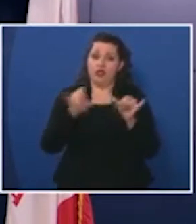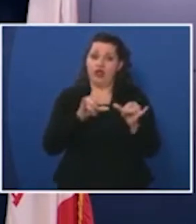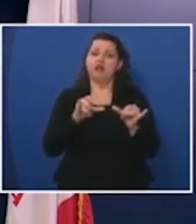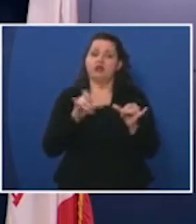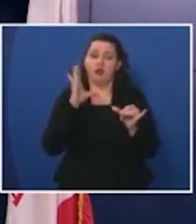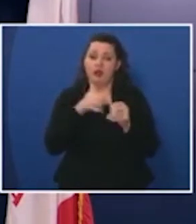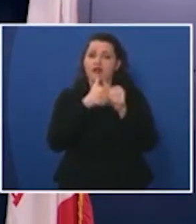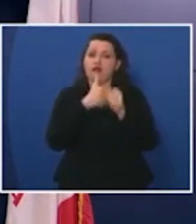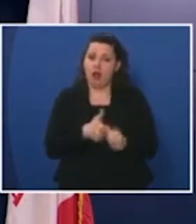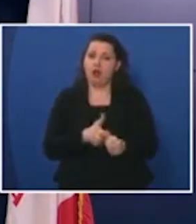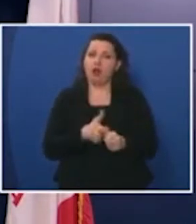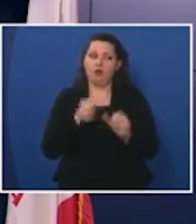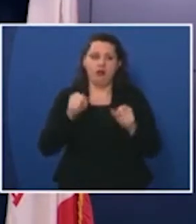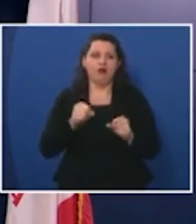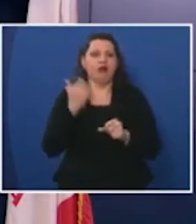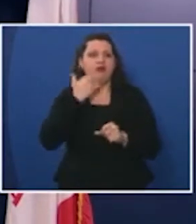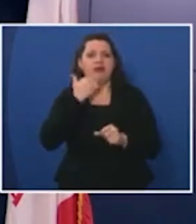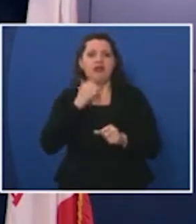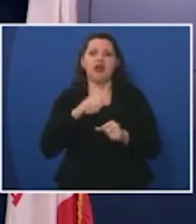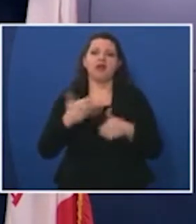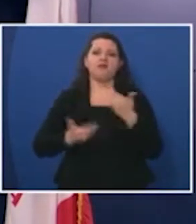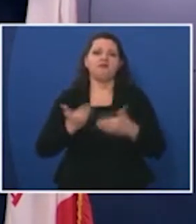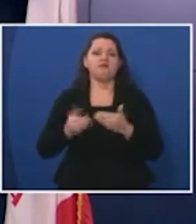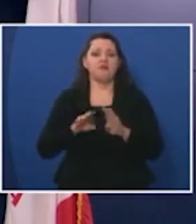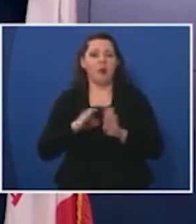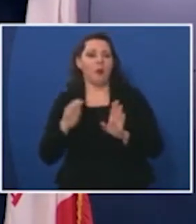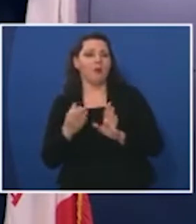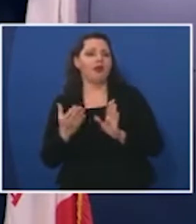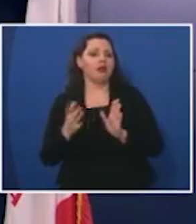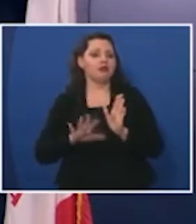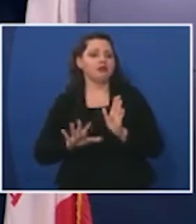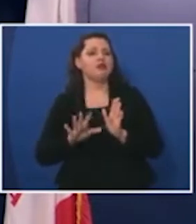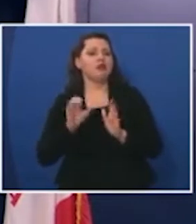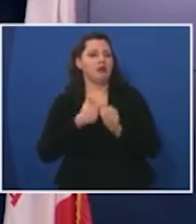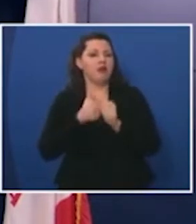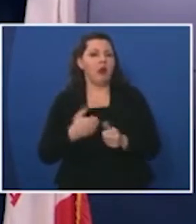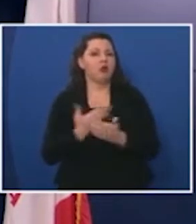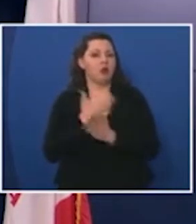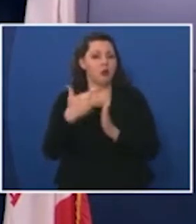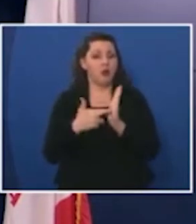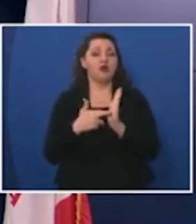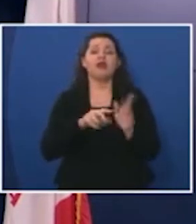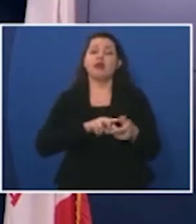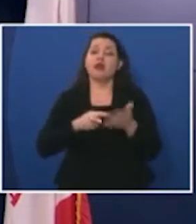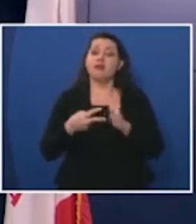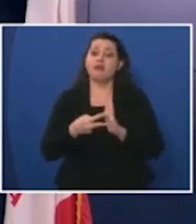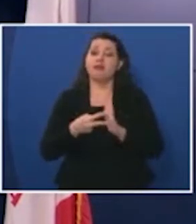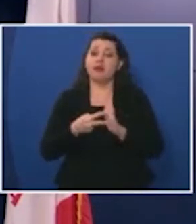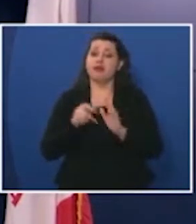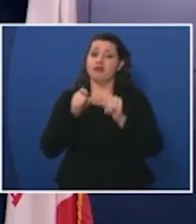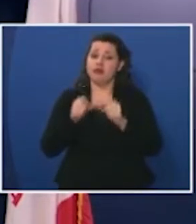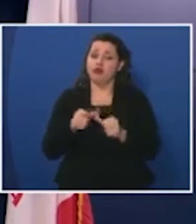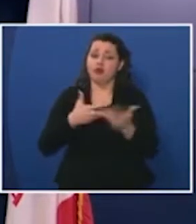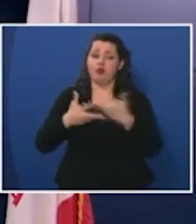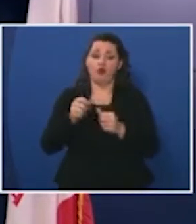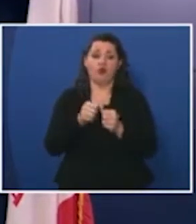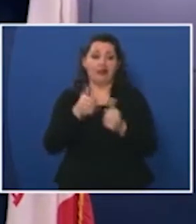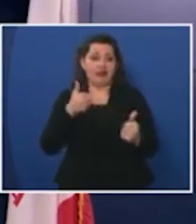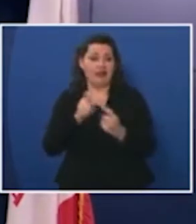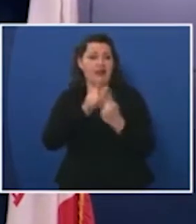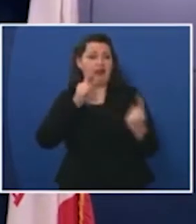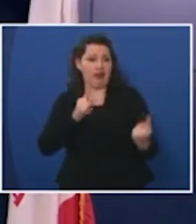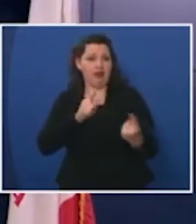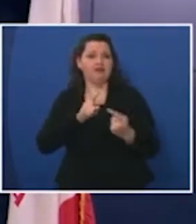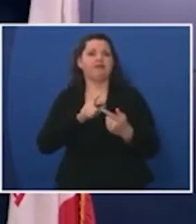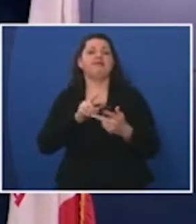resume some of the everyday activities they've missed and that also means continuing to practice social distancing careful hygiene